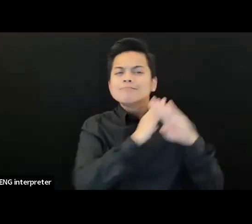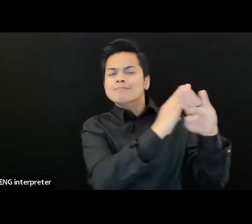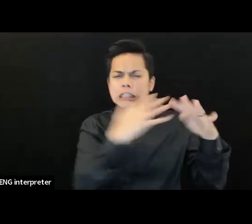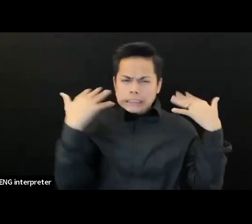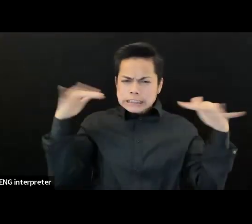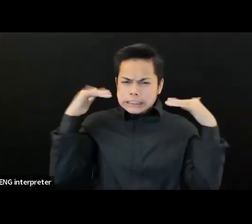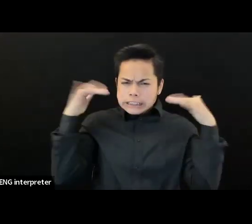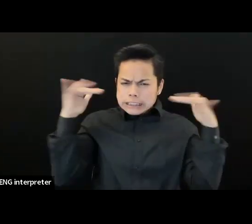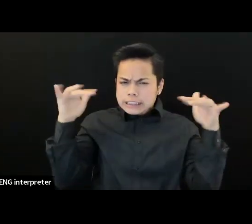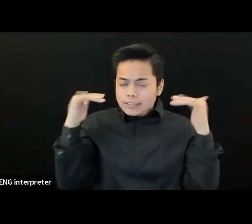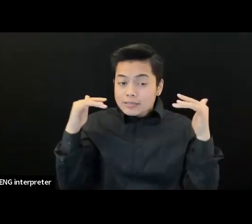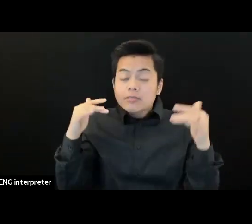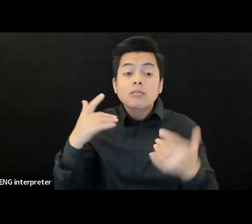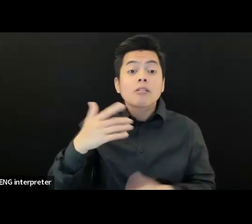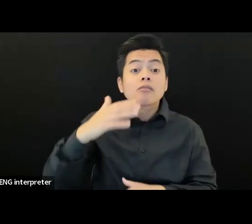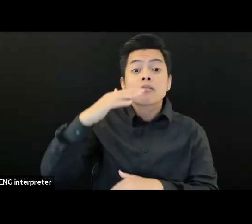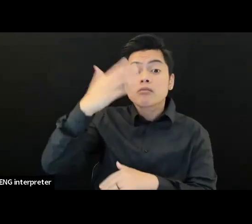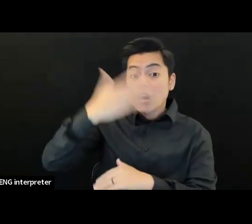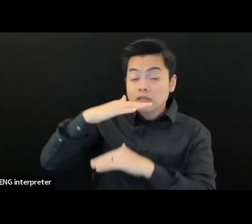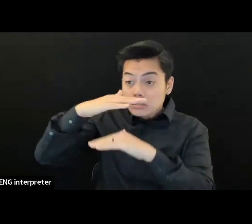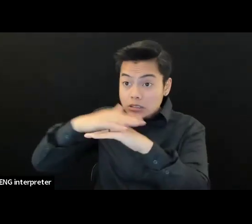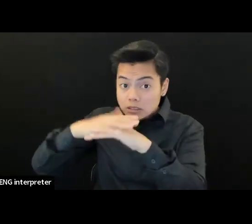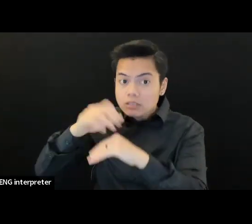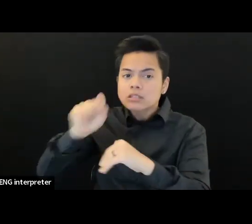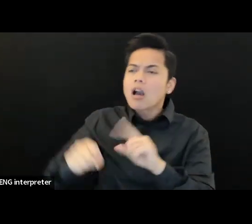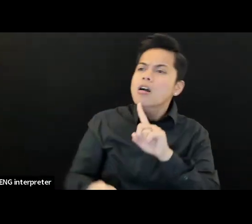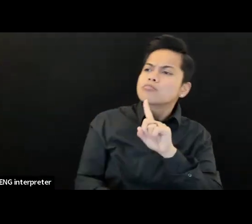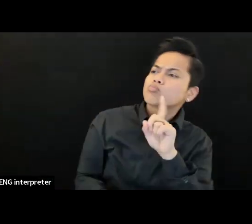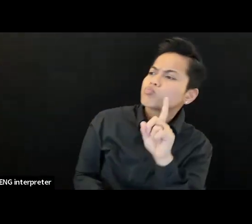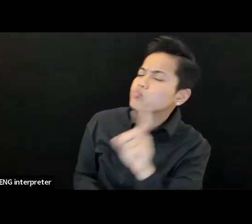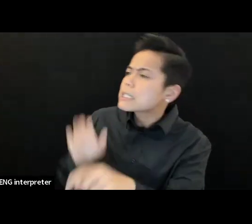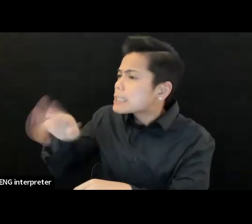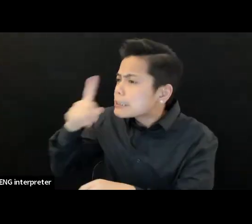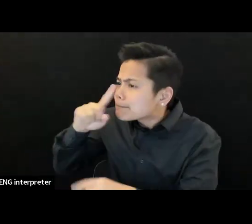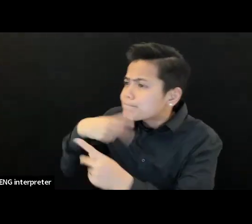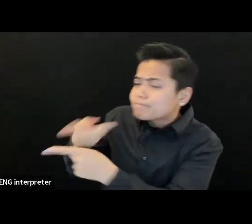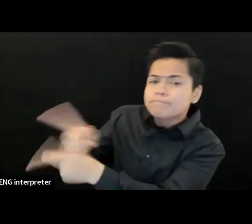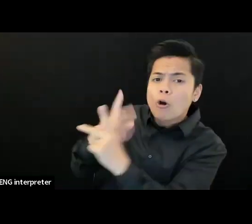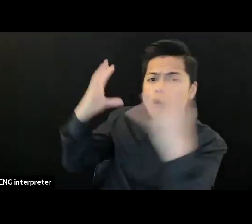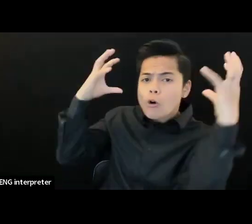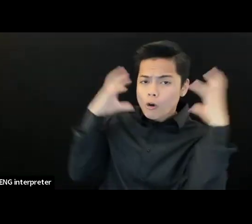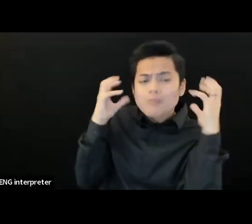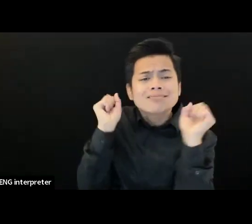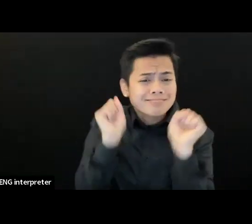and creating like a cozy lounge